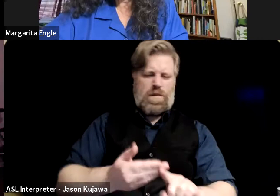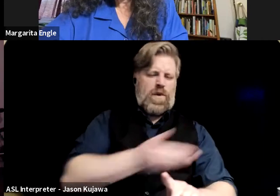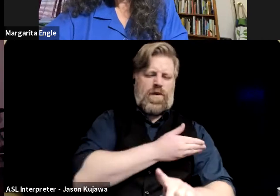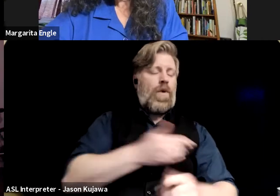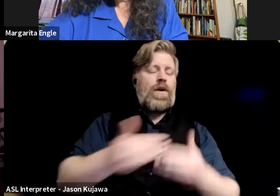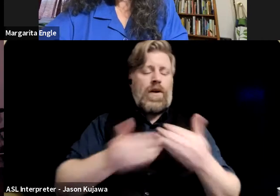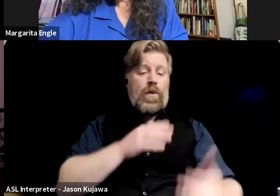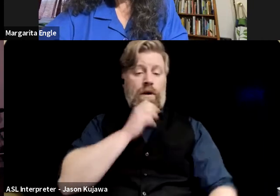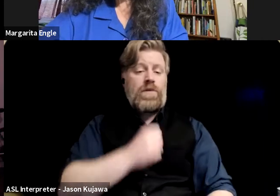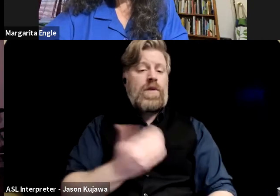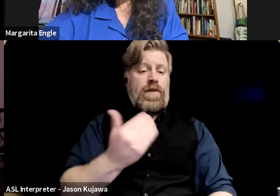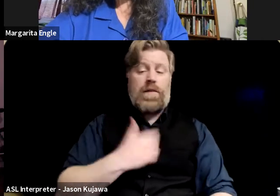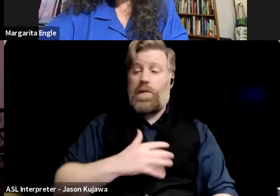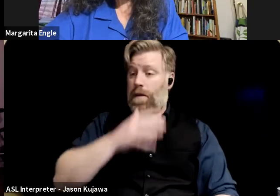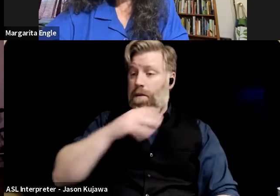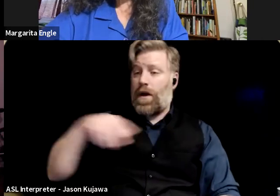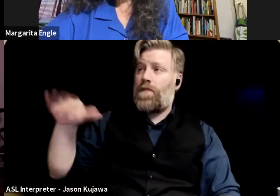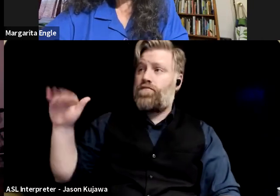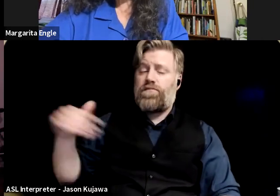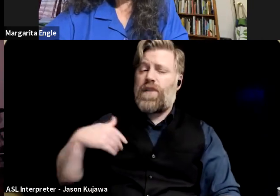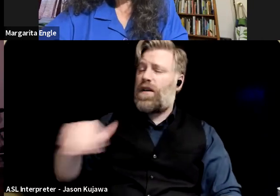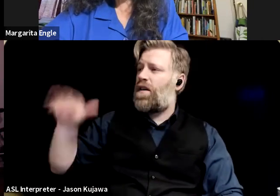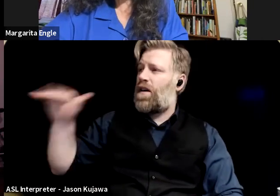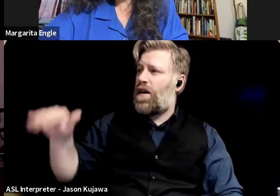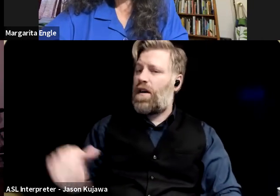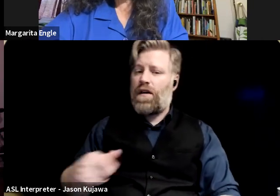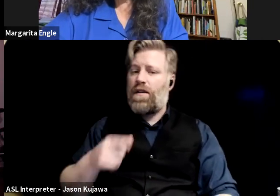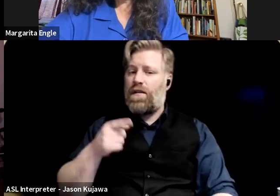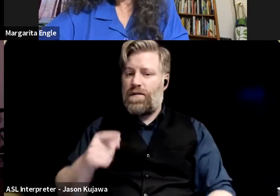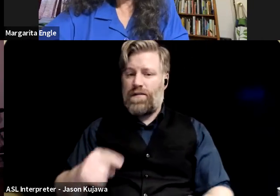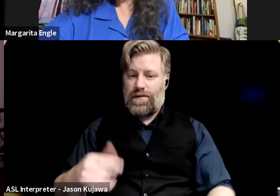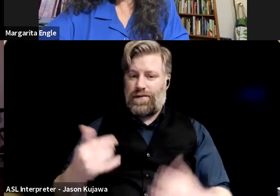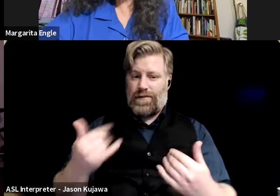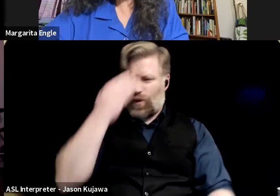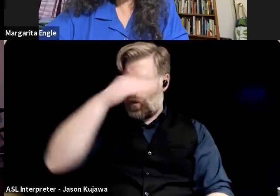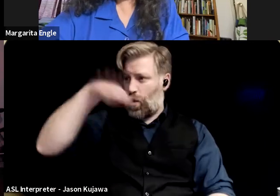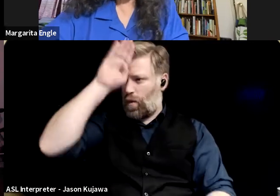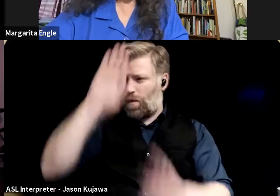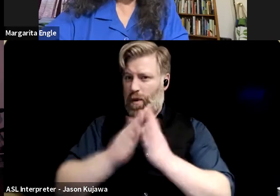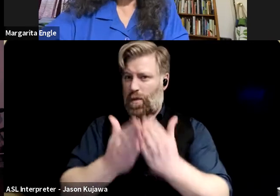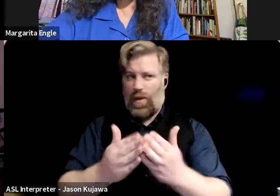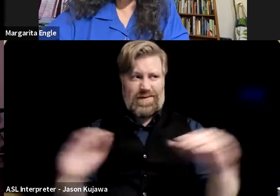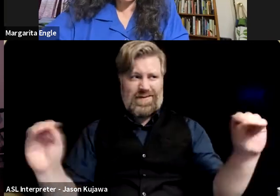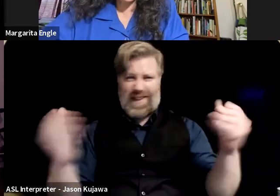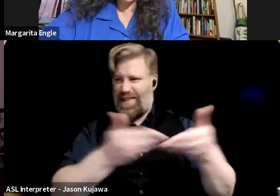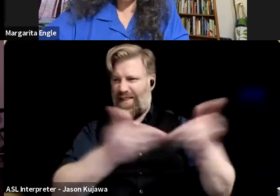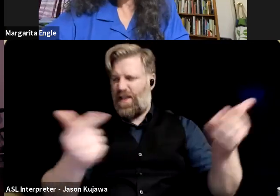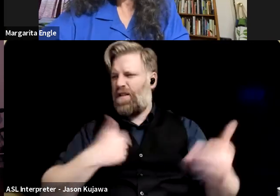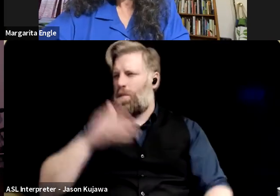mother and said, you know, there's no books about Cuba. I'm going to write one someday, and she was like, oh, yeah, yeah,